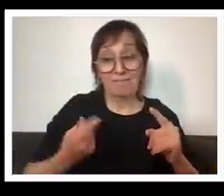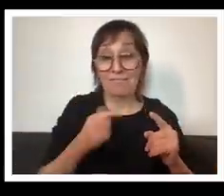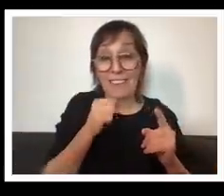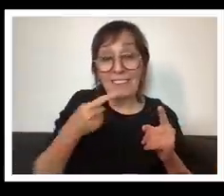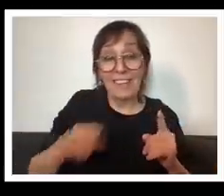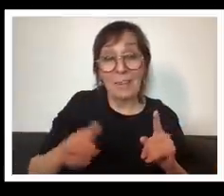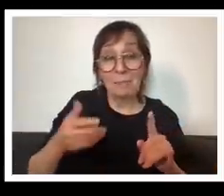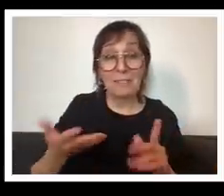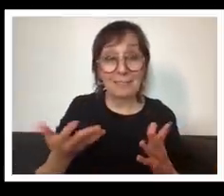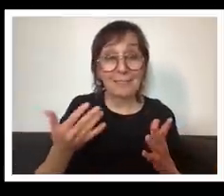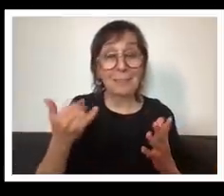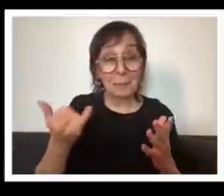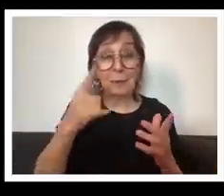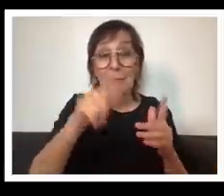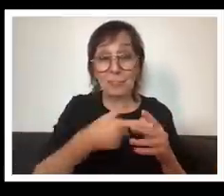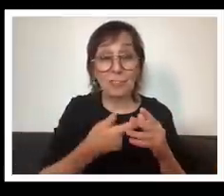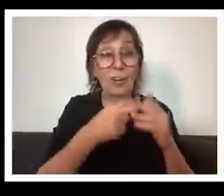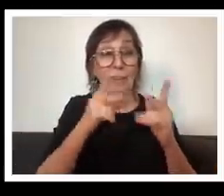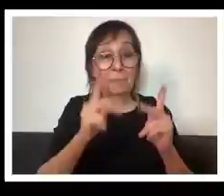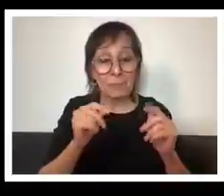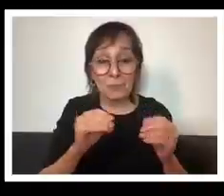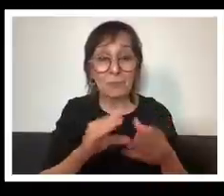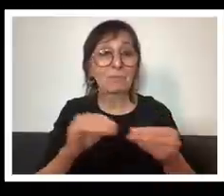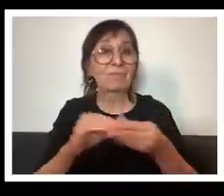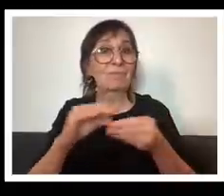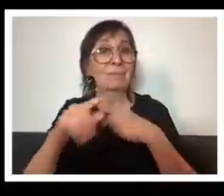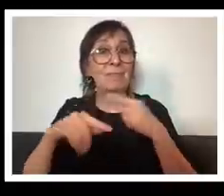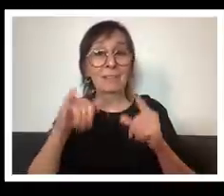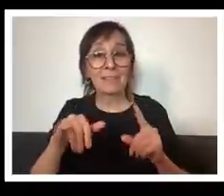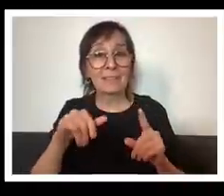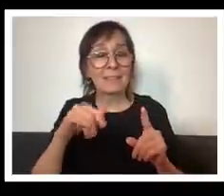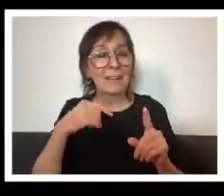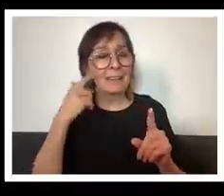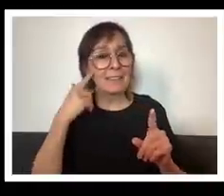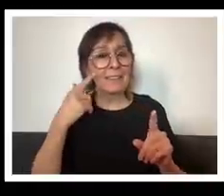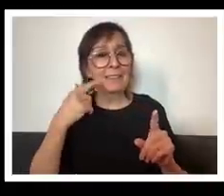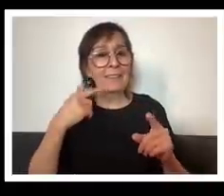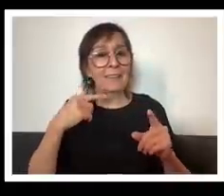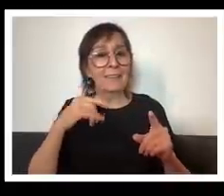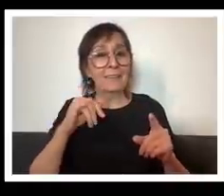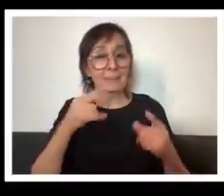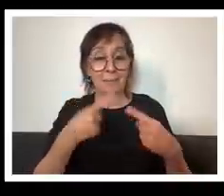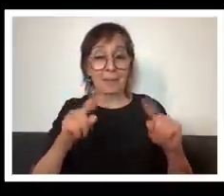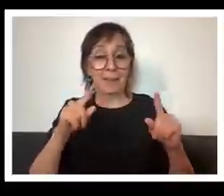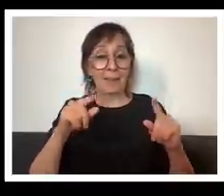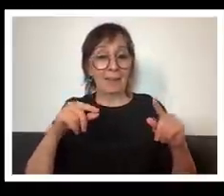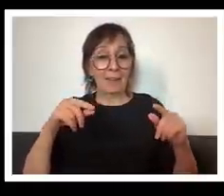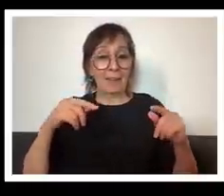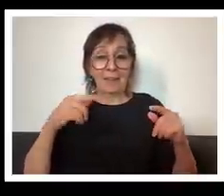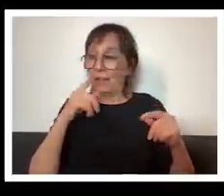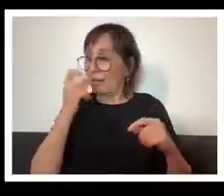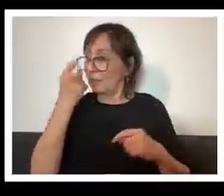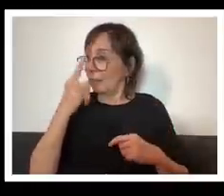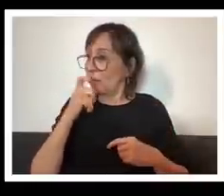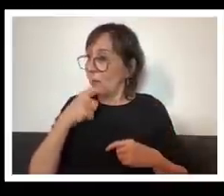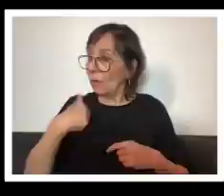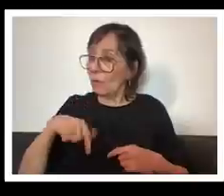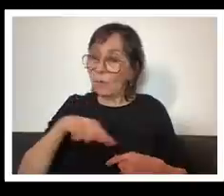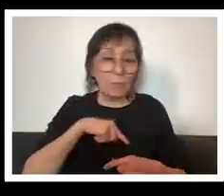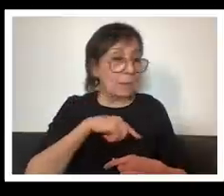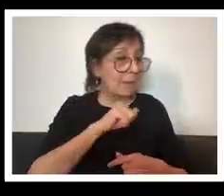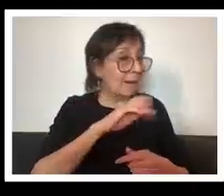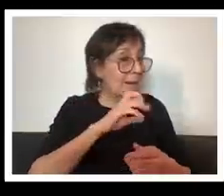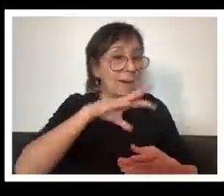and i think that it is that understanding about you know who we are in our community that has been